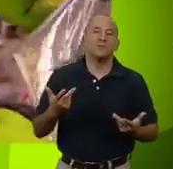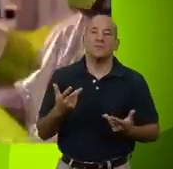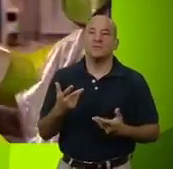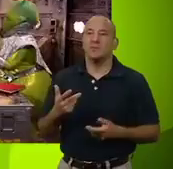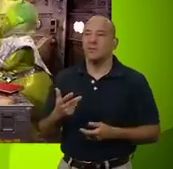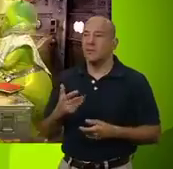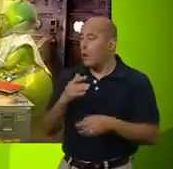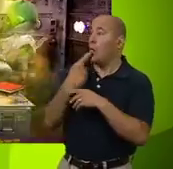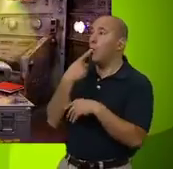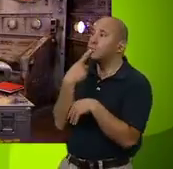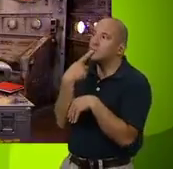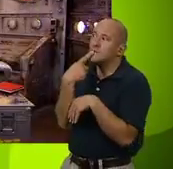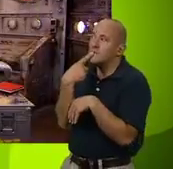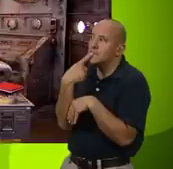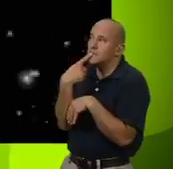Oops! Corner truck!